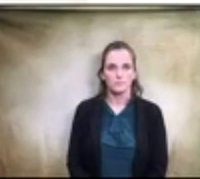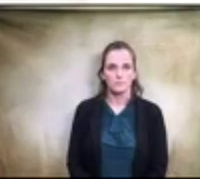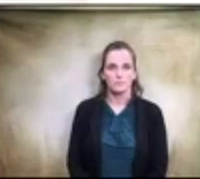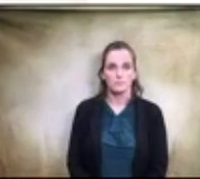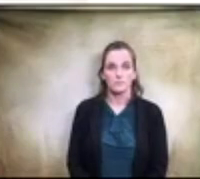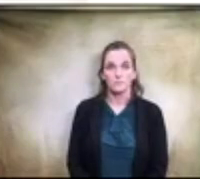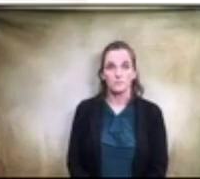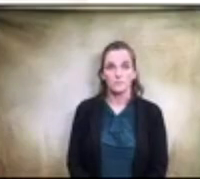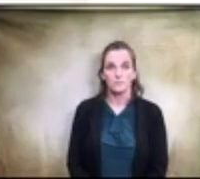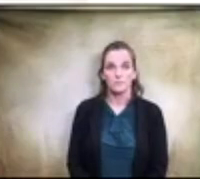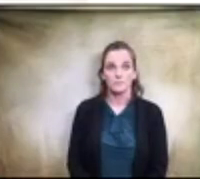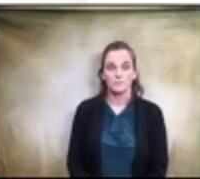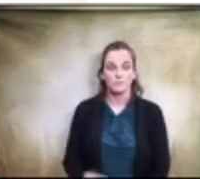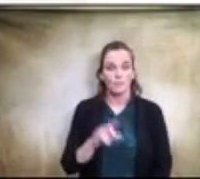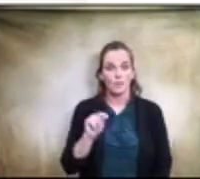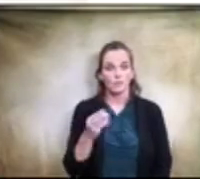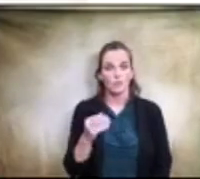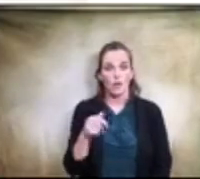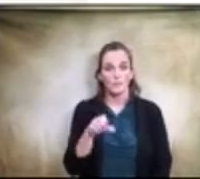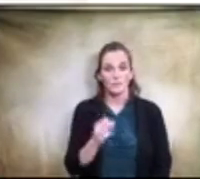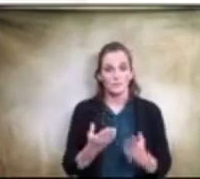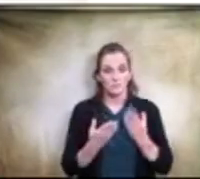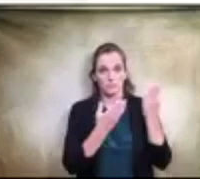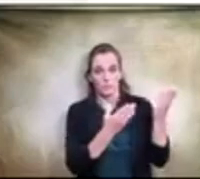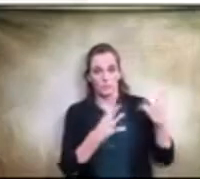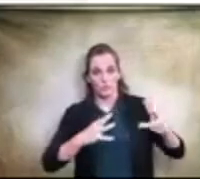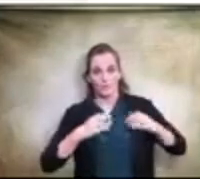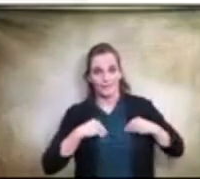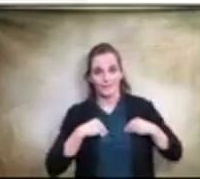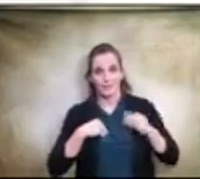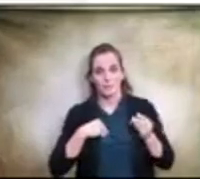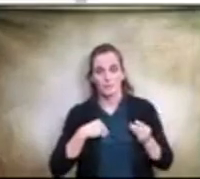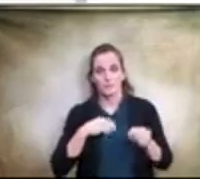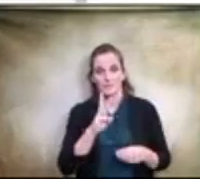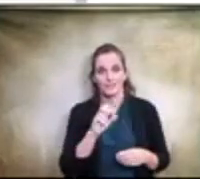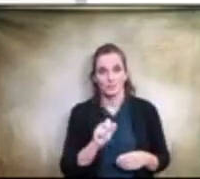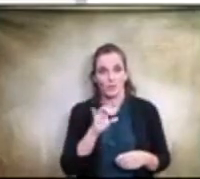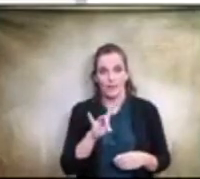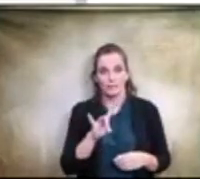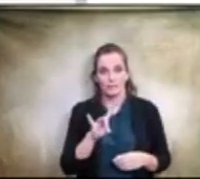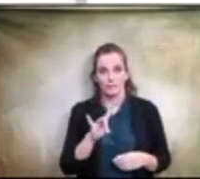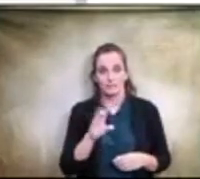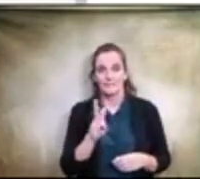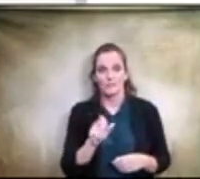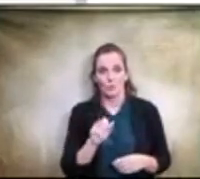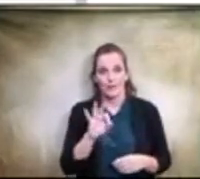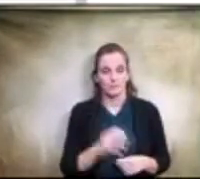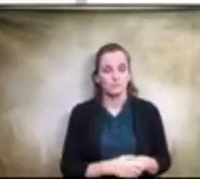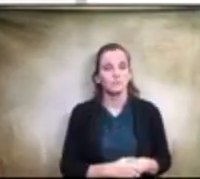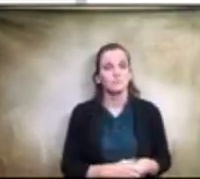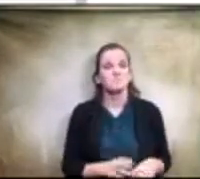i'll make a motion to accept as is i have a motion for miss thomas do i have a second second